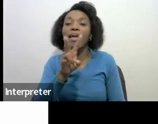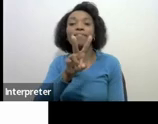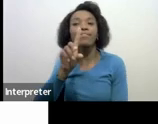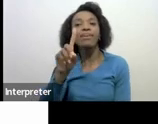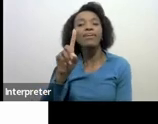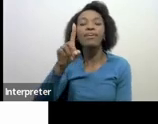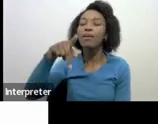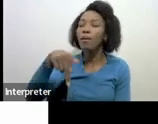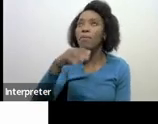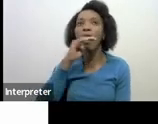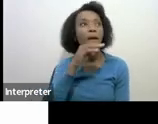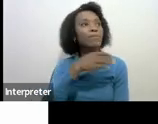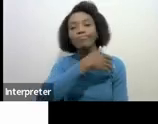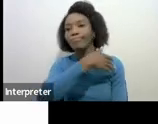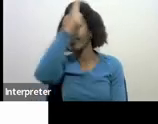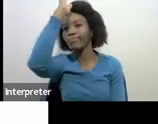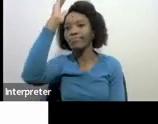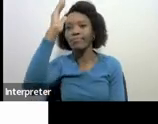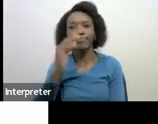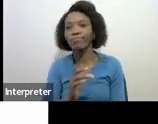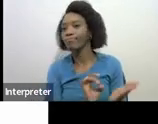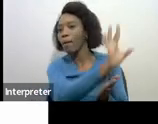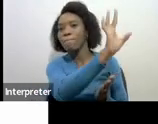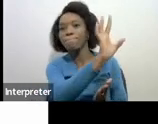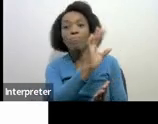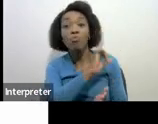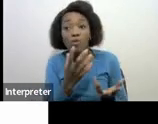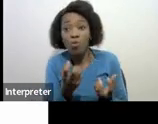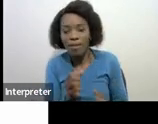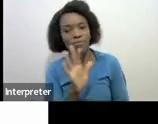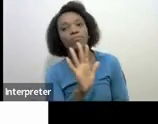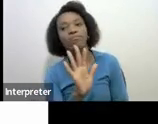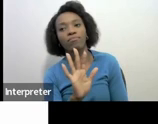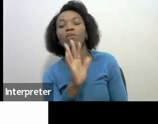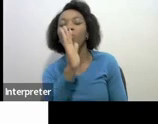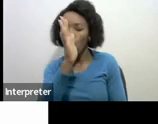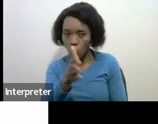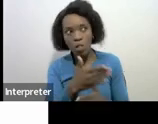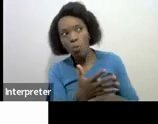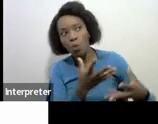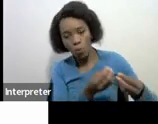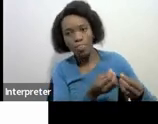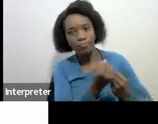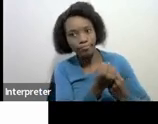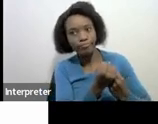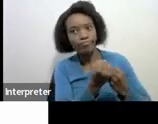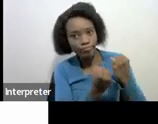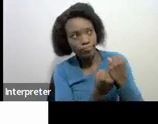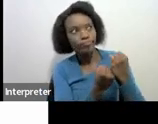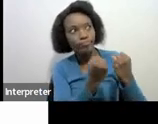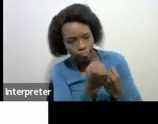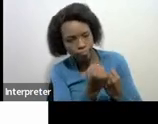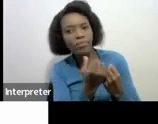you your application out purely because you do not have we will work with you to come to a reasonable estimates